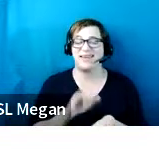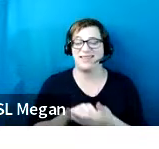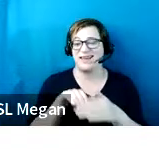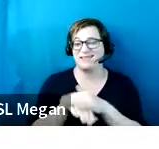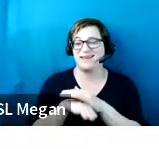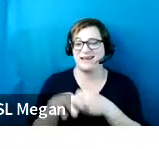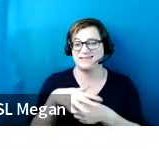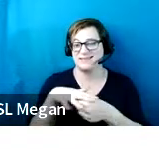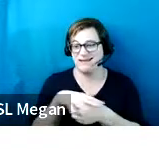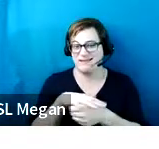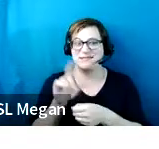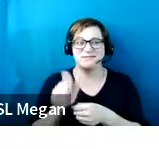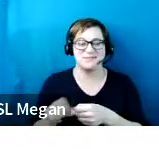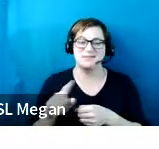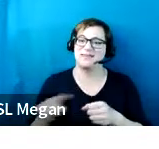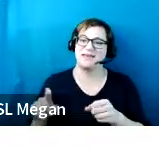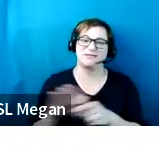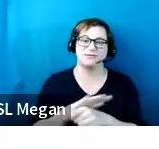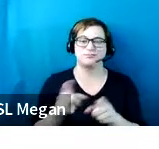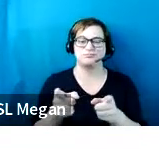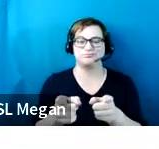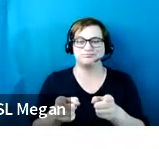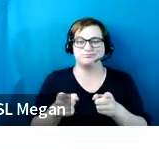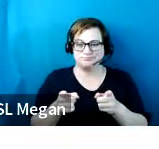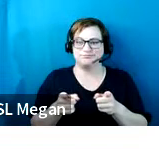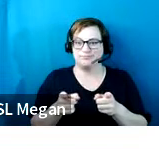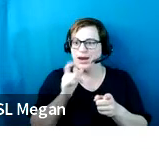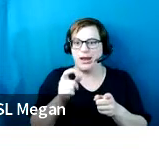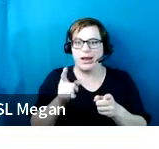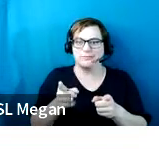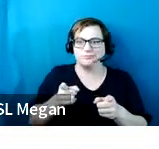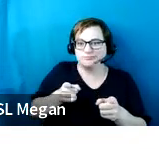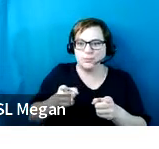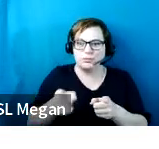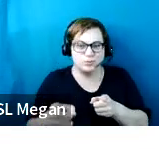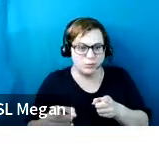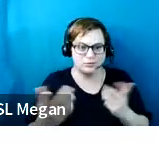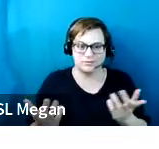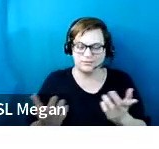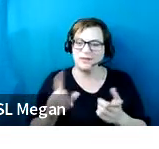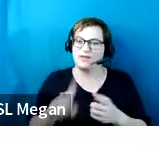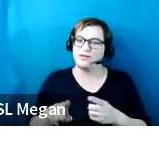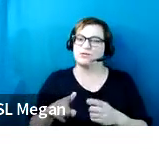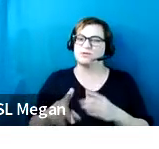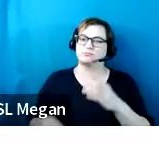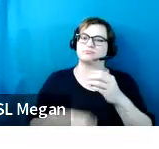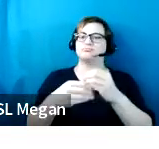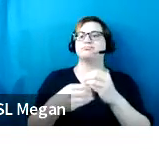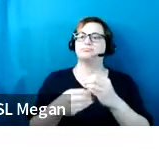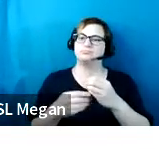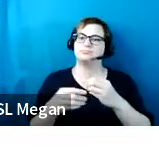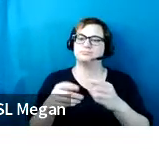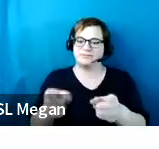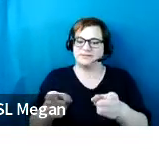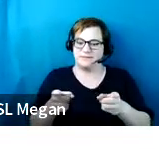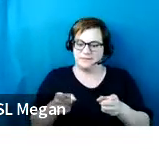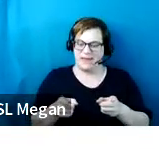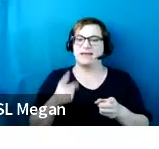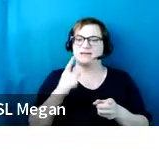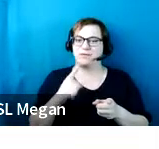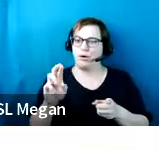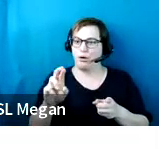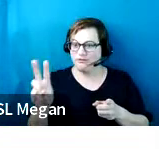be the full length of the space. You've got these extra long spaces for RVs, you need extra long